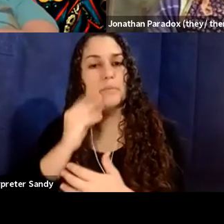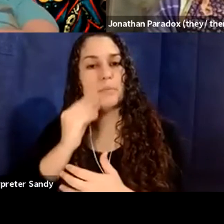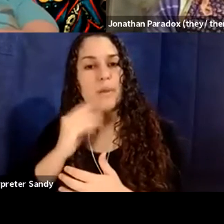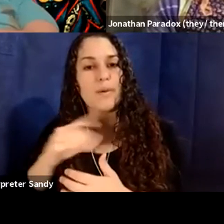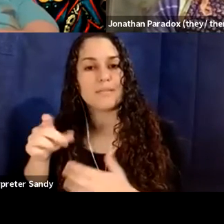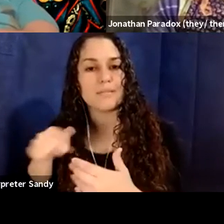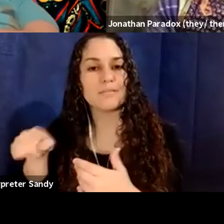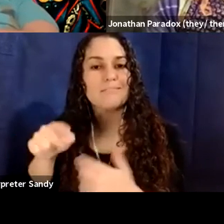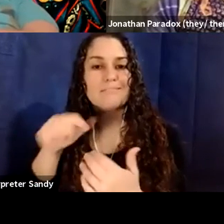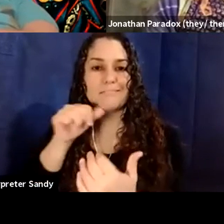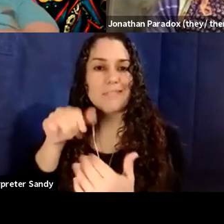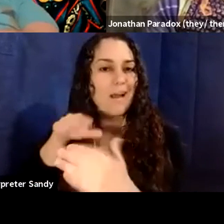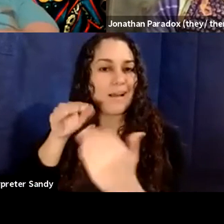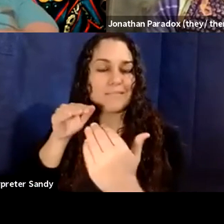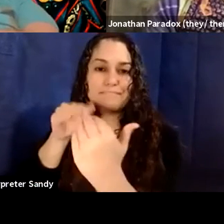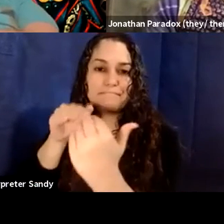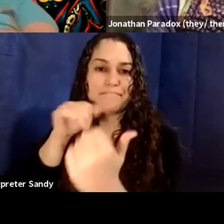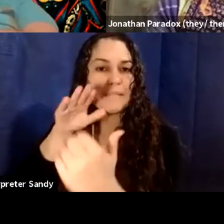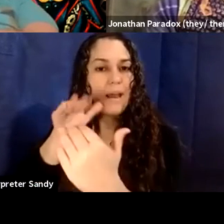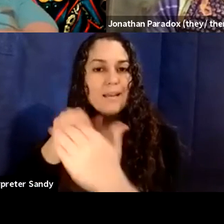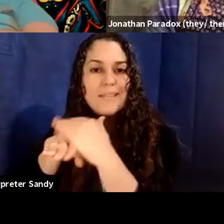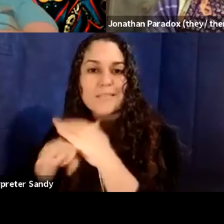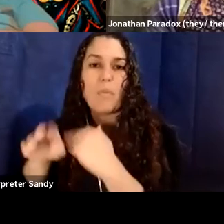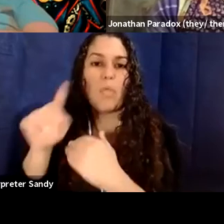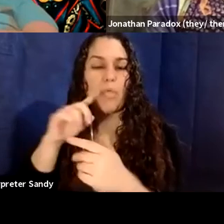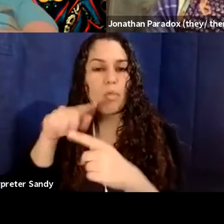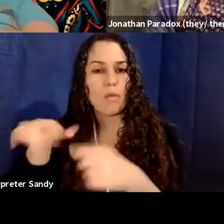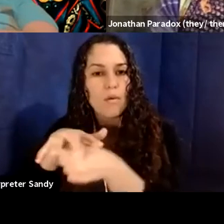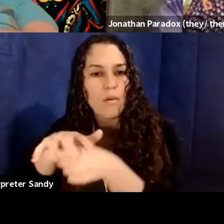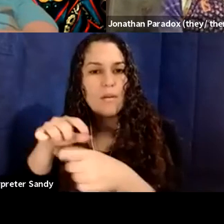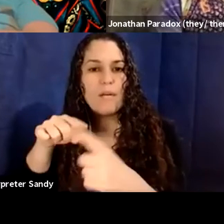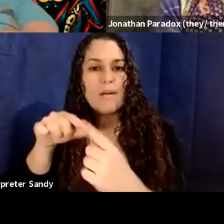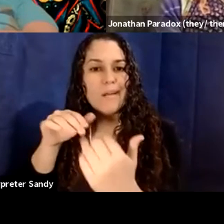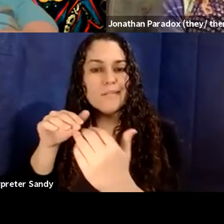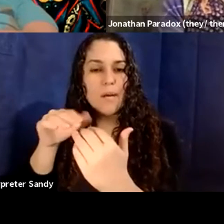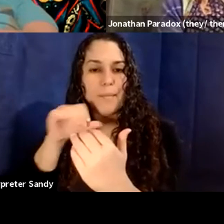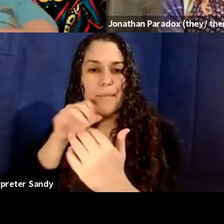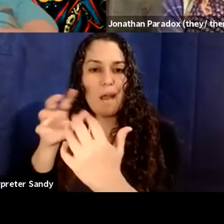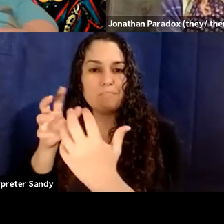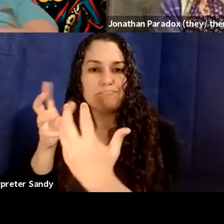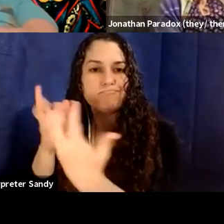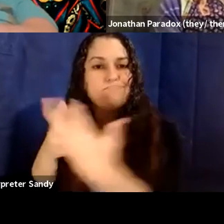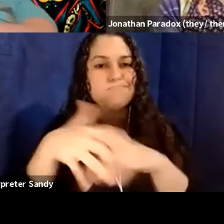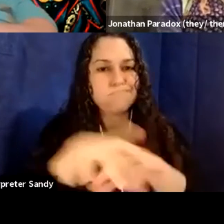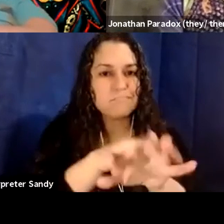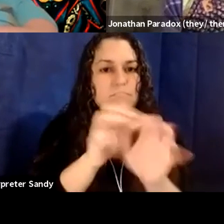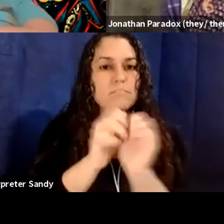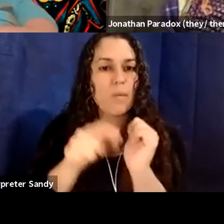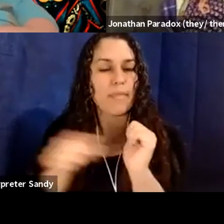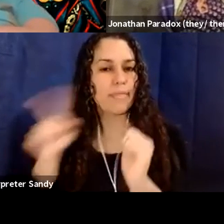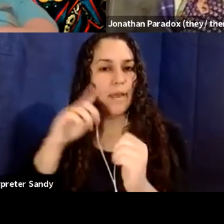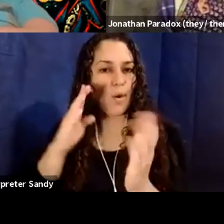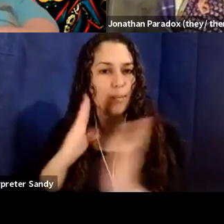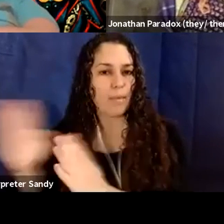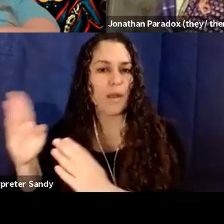um, recommendations in line with universal design, um, and also engaging in